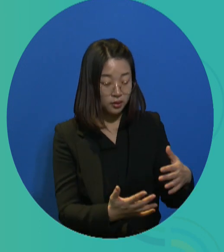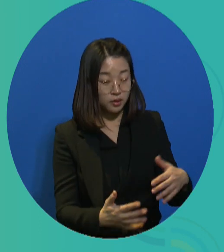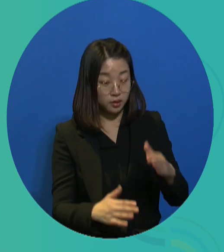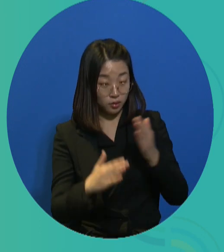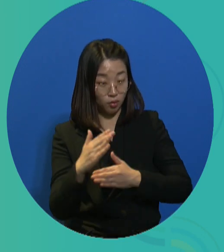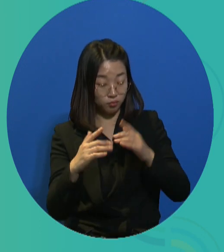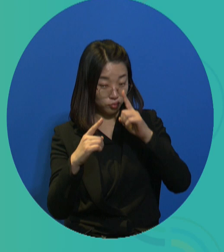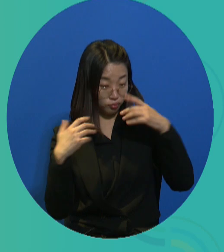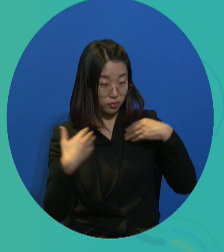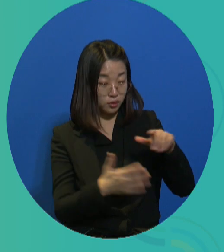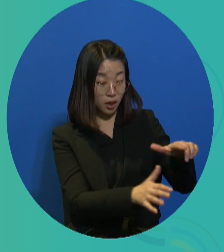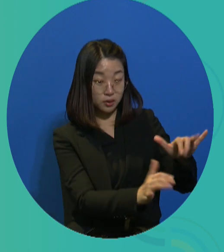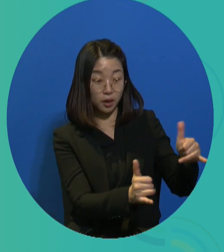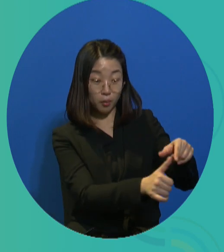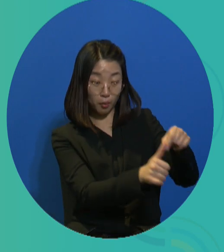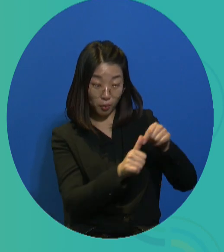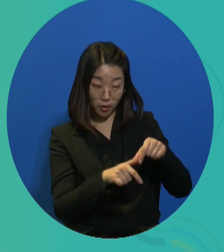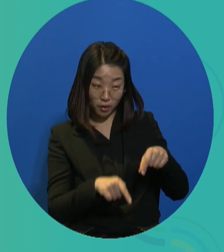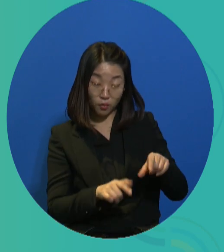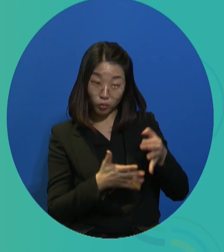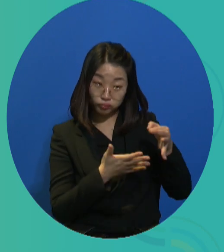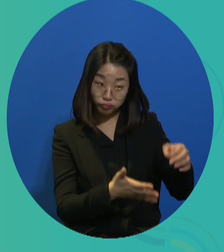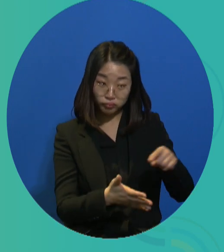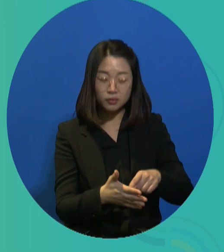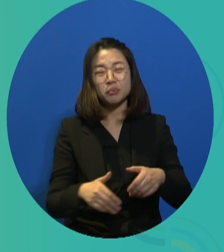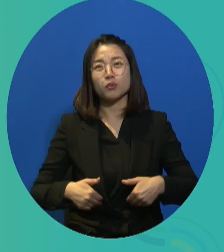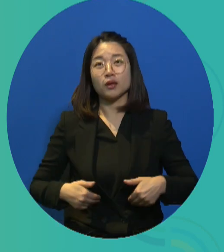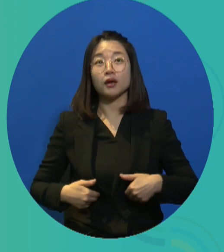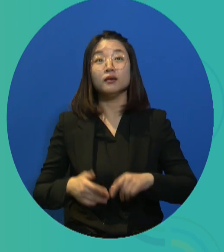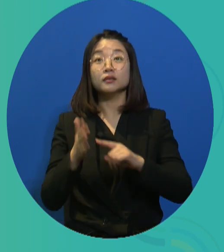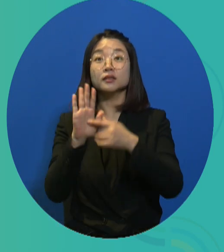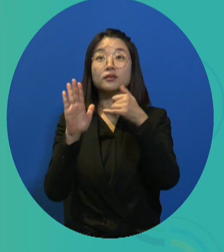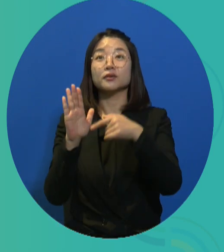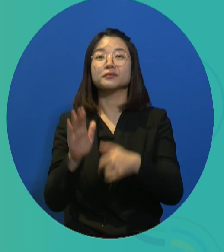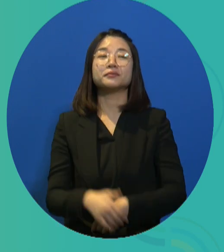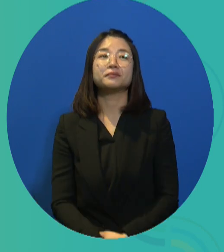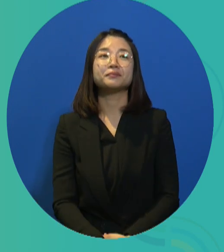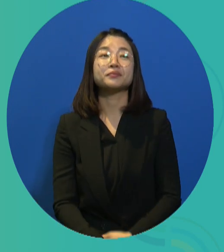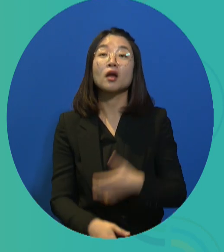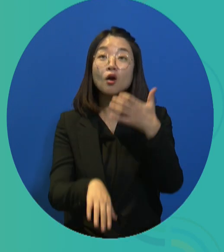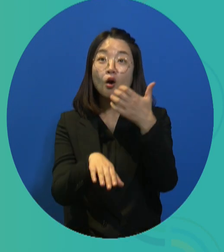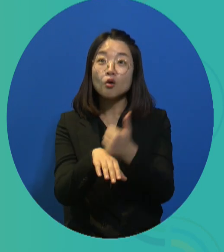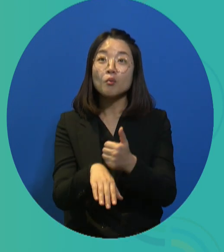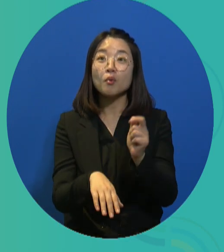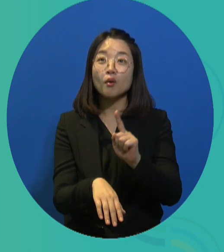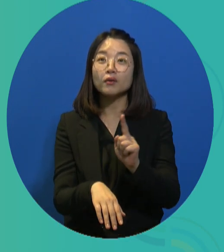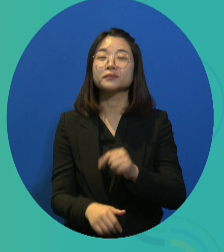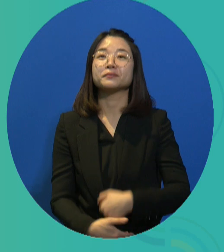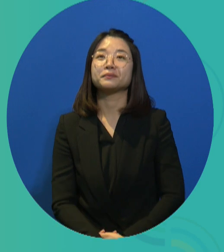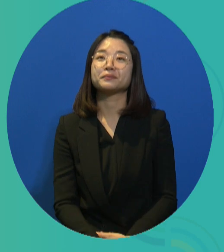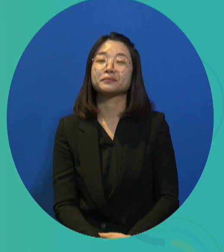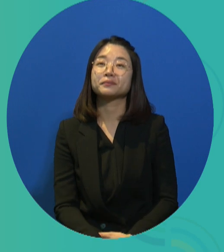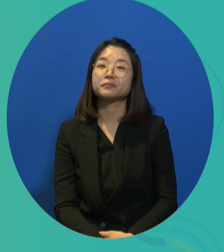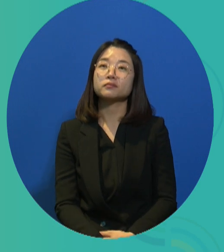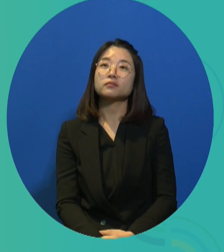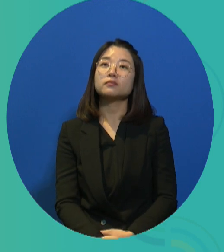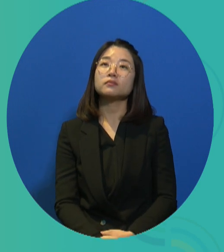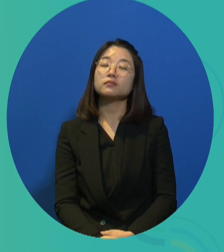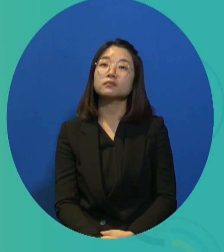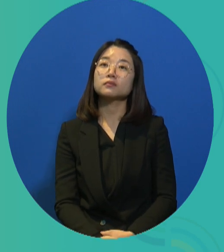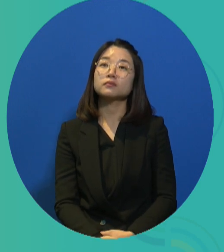a just transition. And all of this is part of this discourse. So by conclusion, I can say that